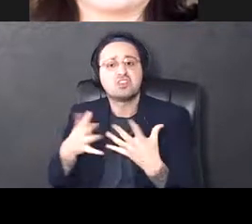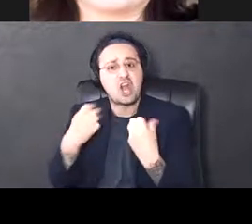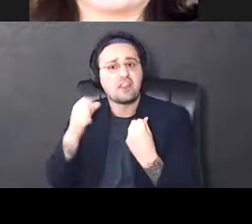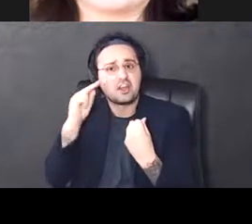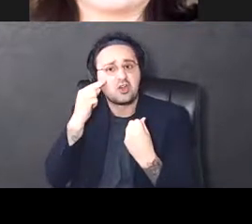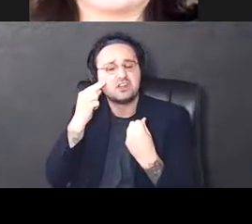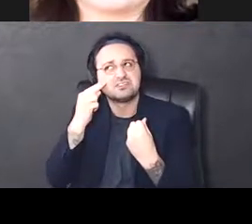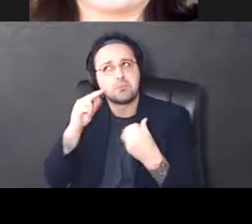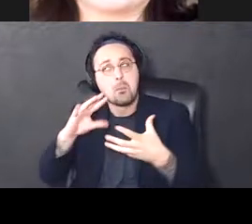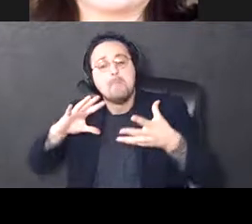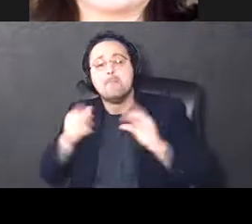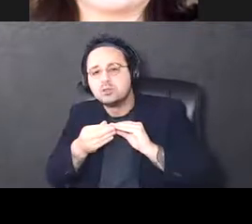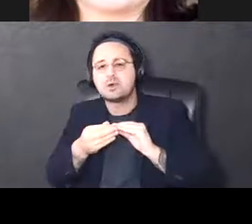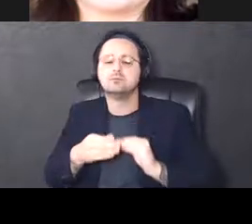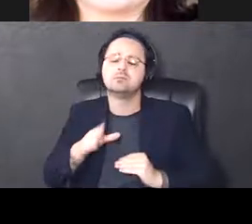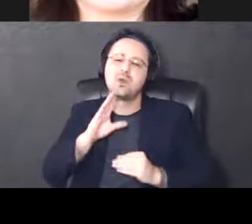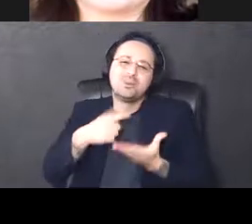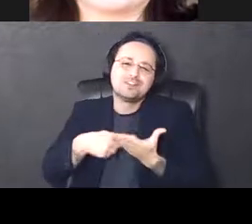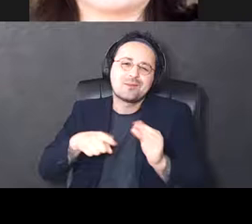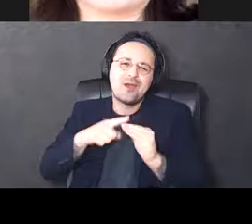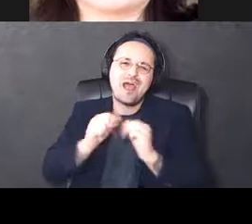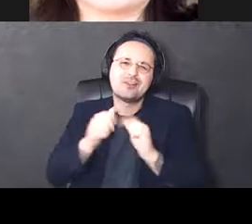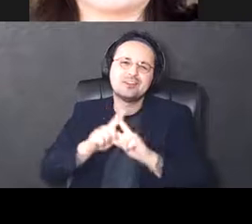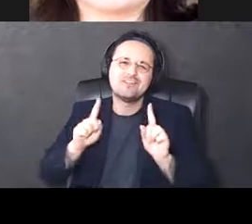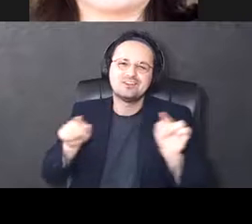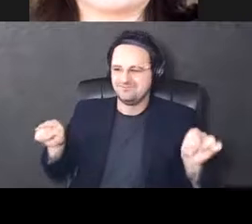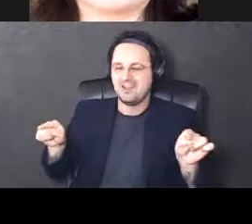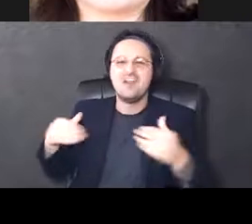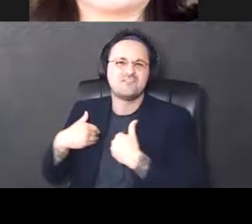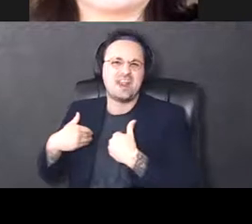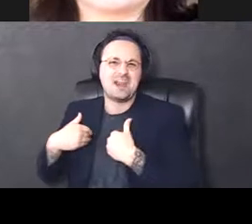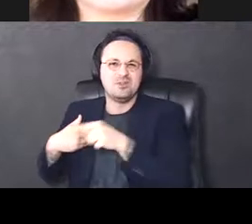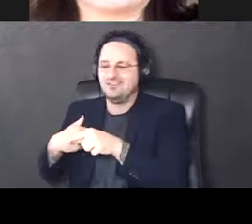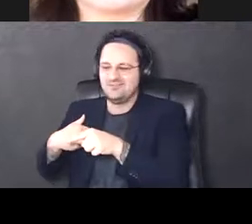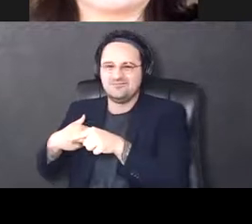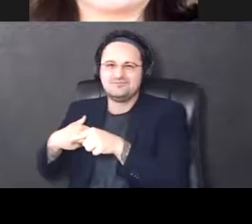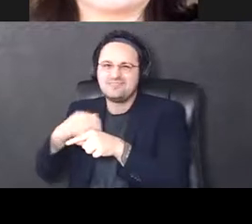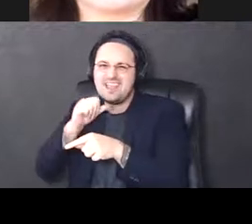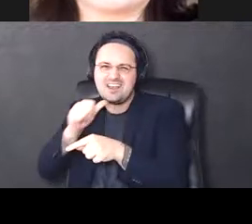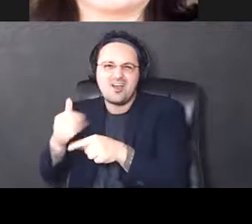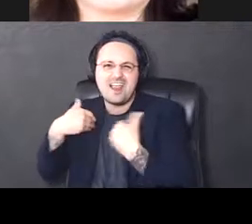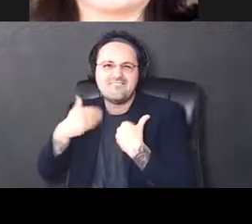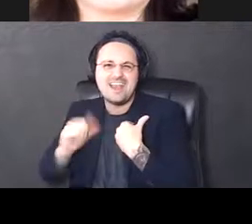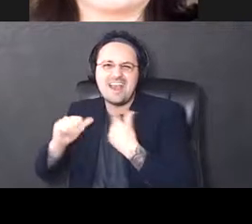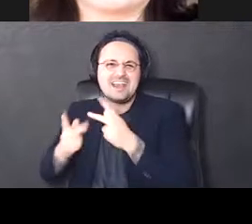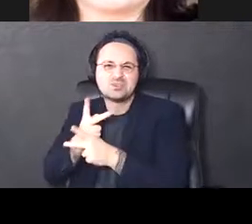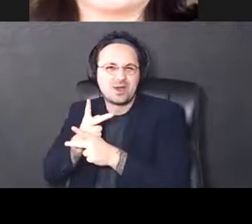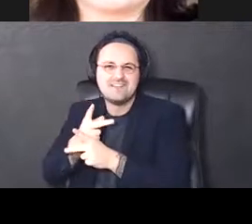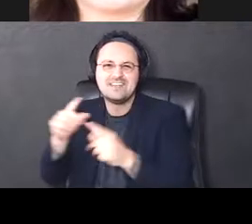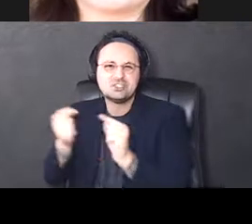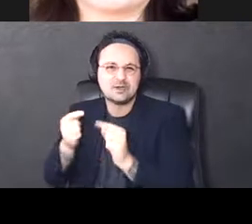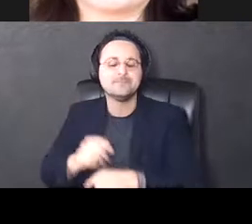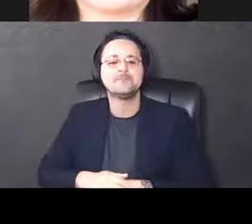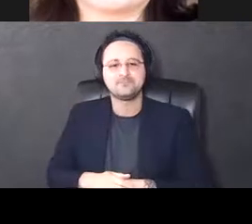for the most part. We will talk about how they differ from sort of an animal that has not had any sort of injury. And then the other